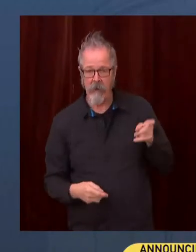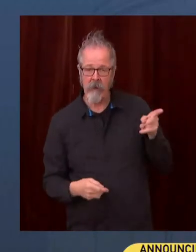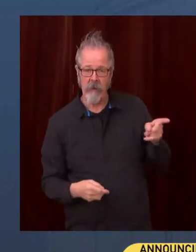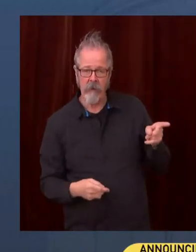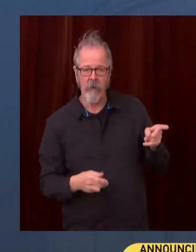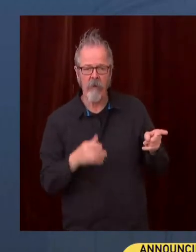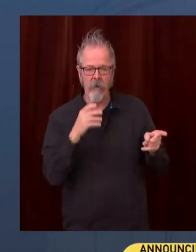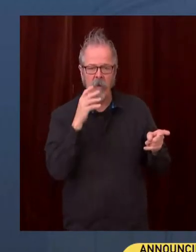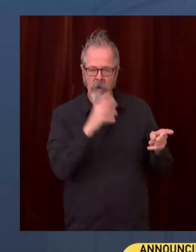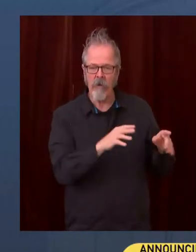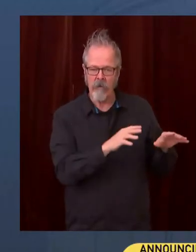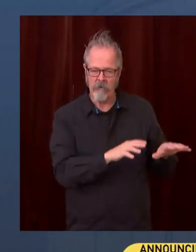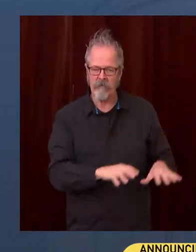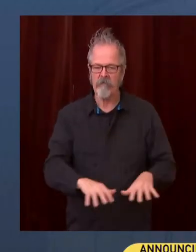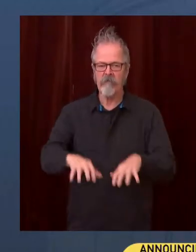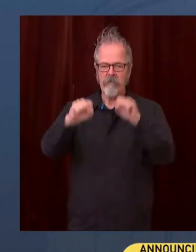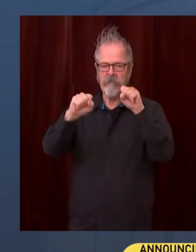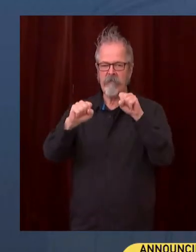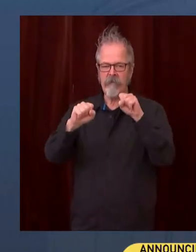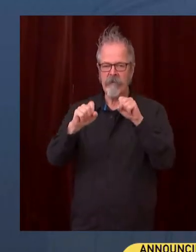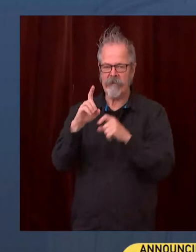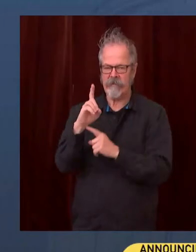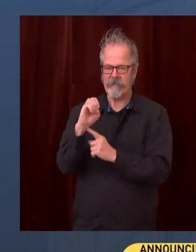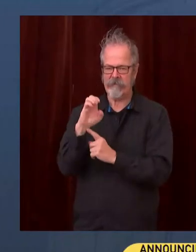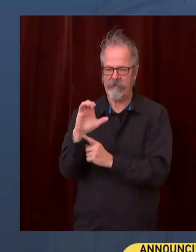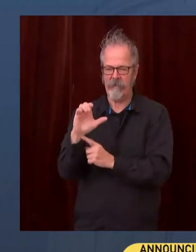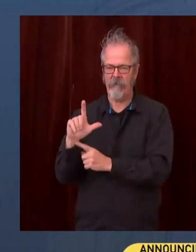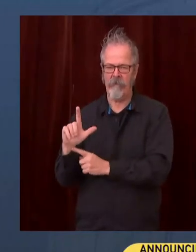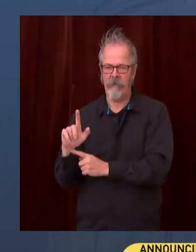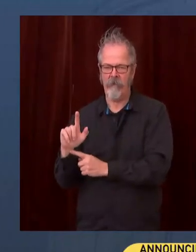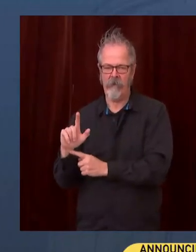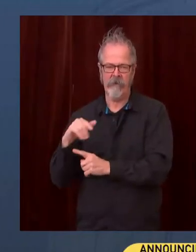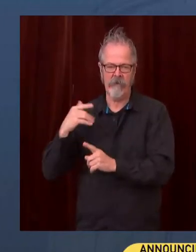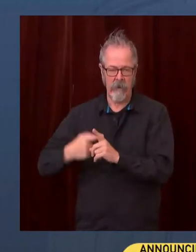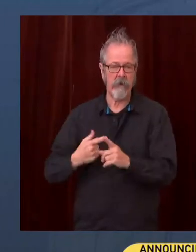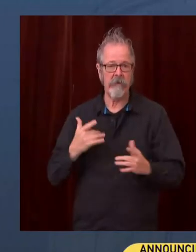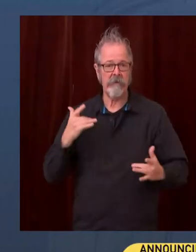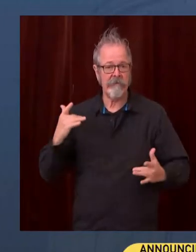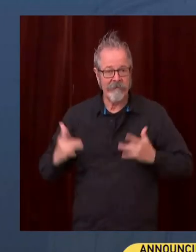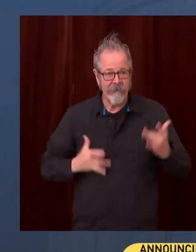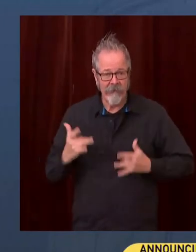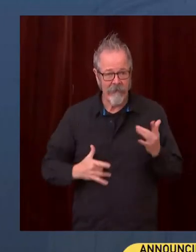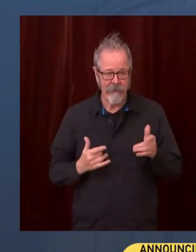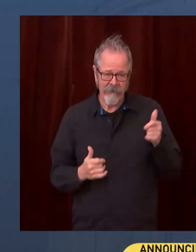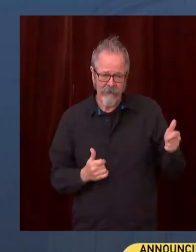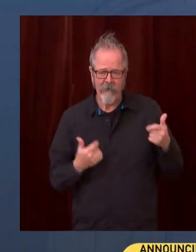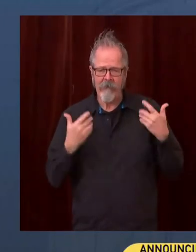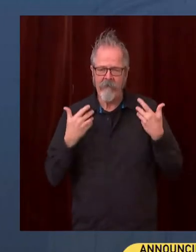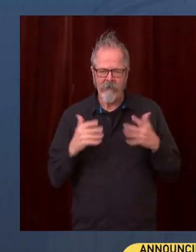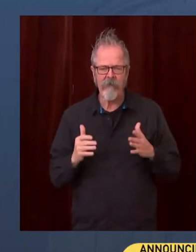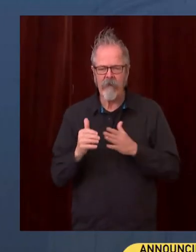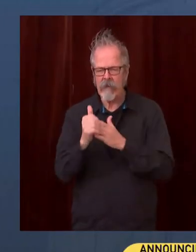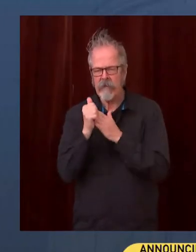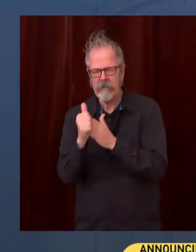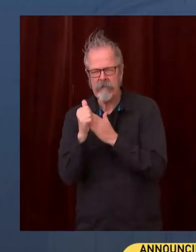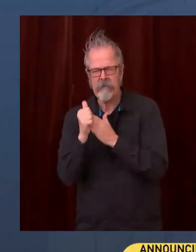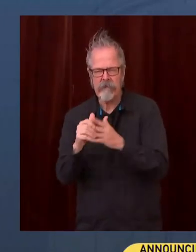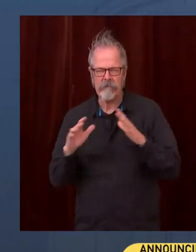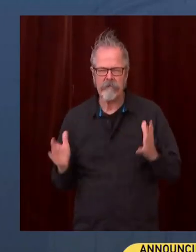about this announcement. Dr. Shah has led the Harris County Public Health Department in Houston, Texas for the last seven years with great